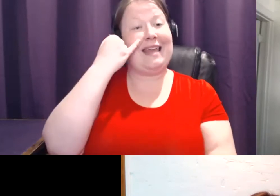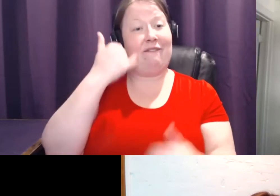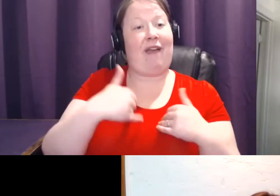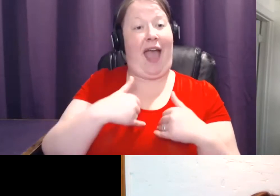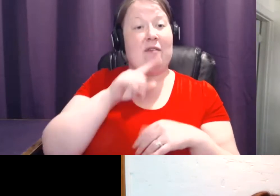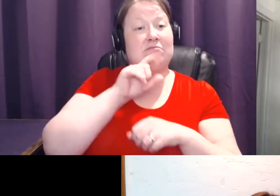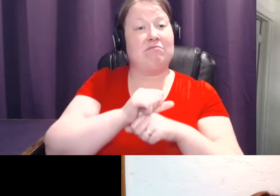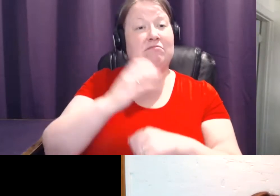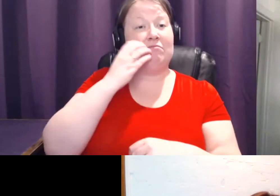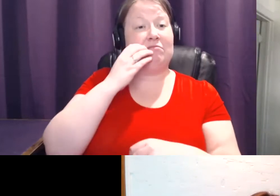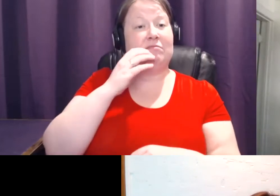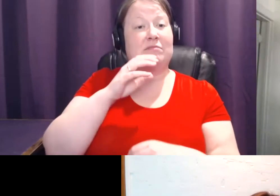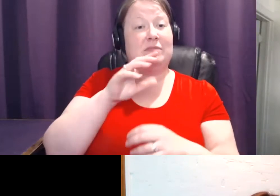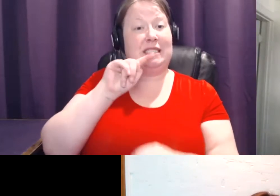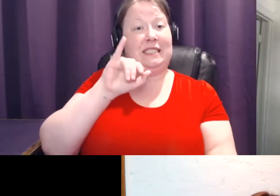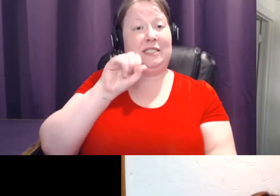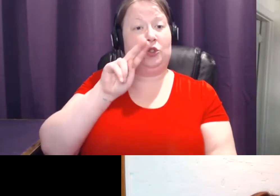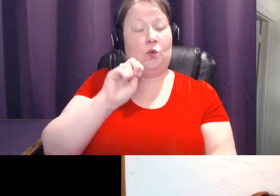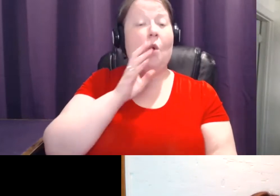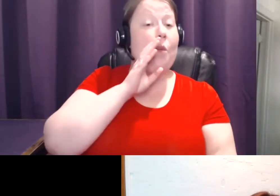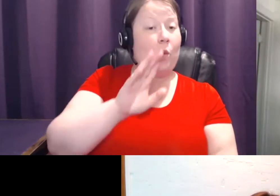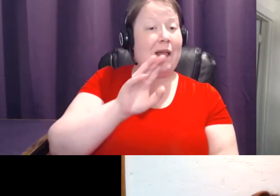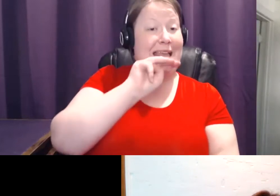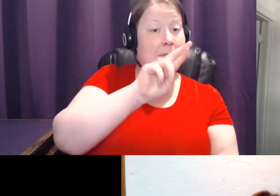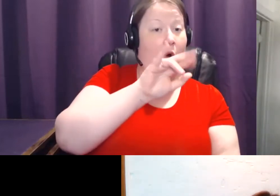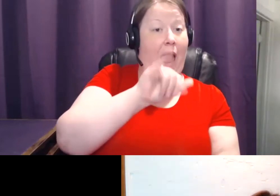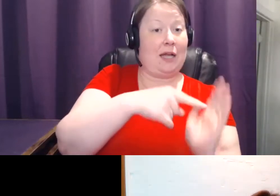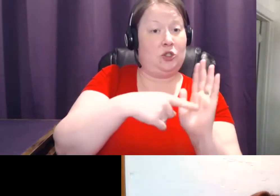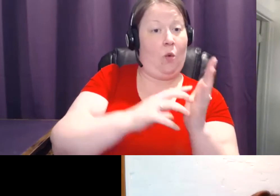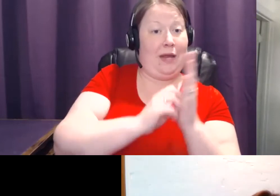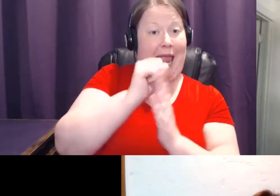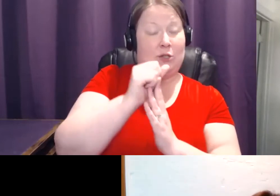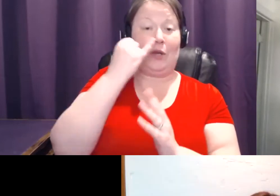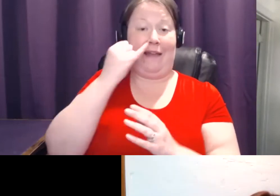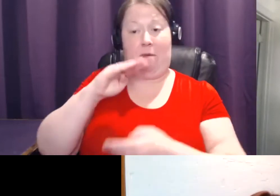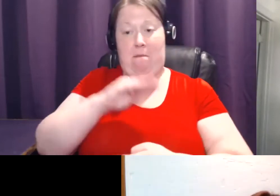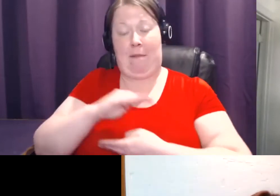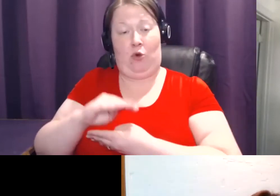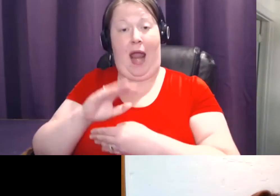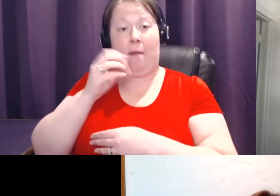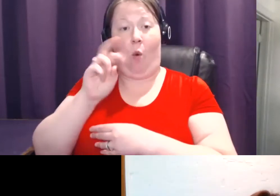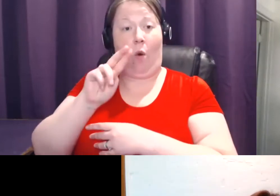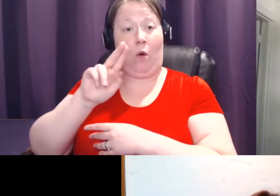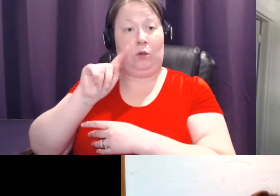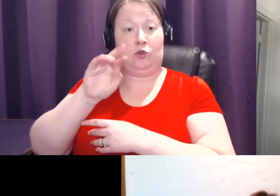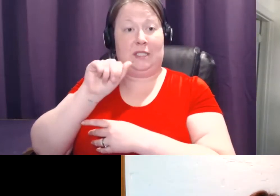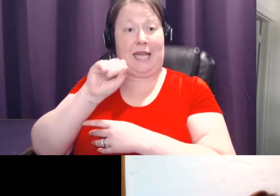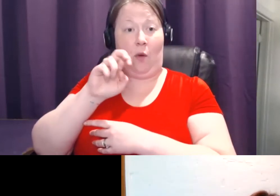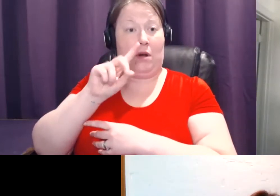MRI show cancer when a mammogram or an ultrasound doesn't? The answer to that is yes. So,